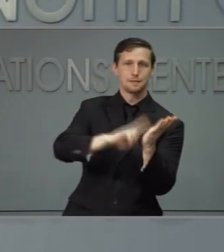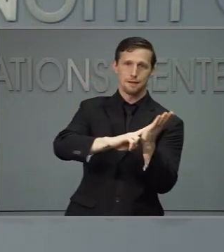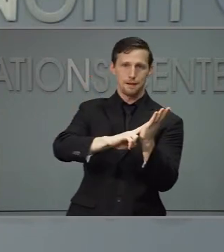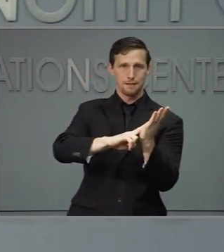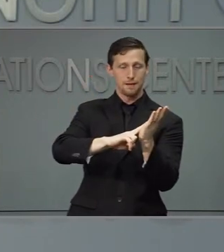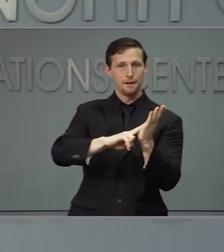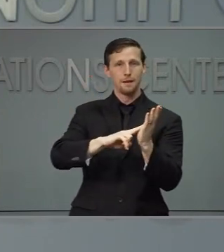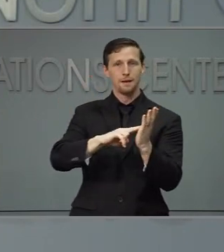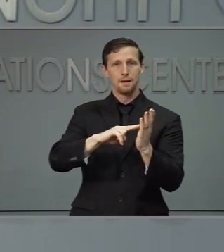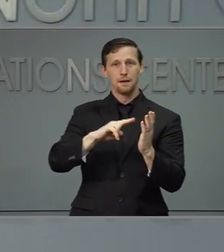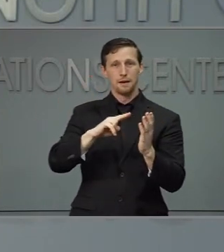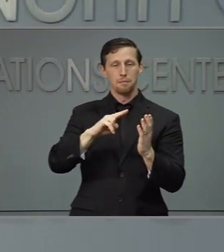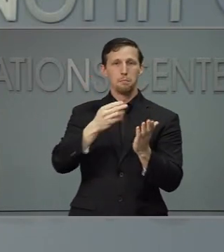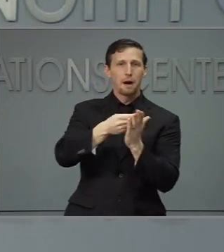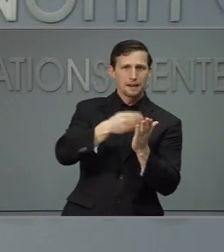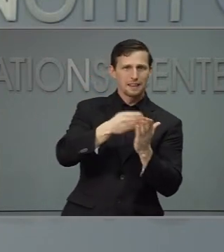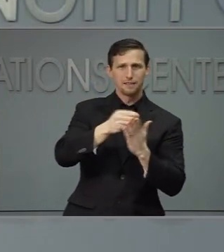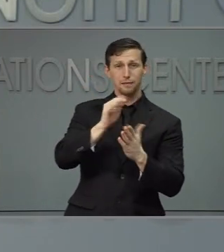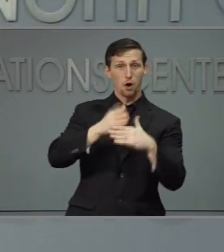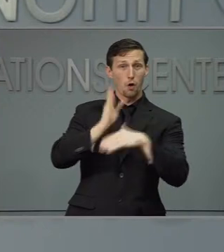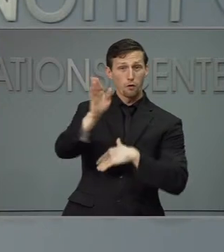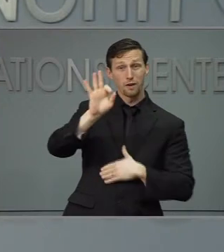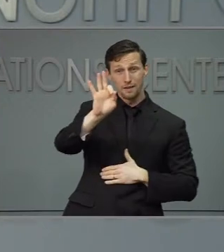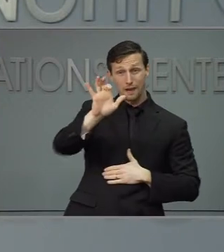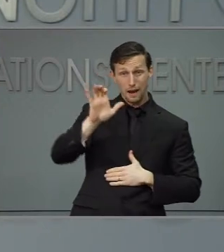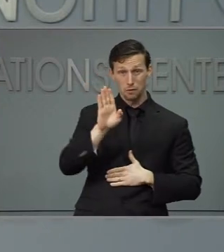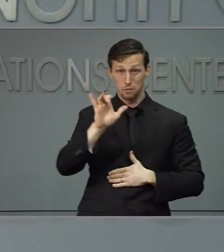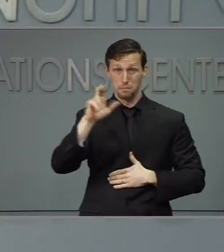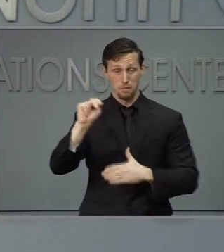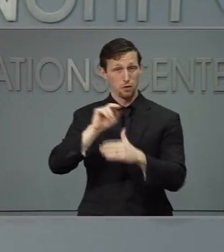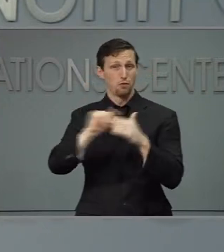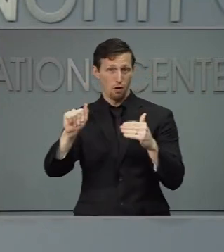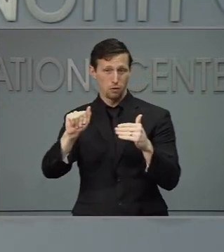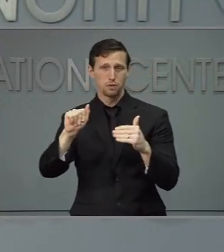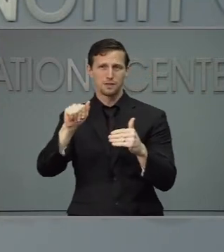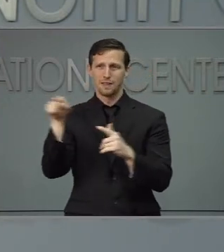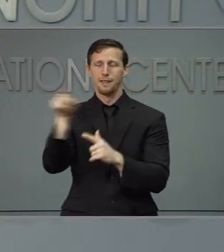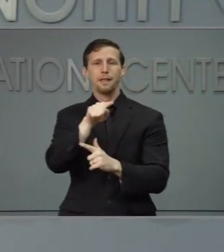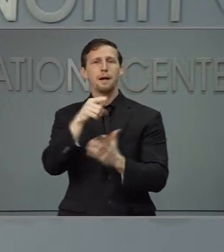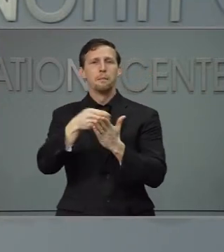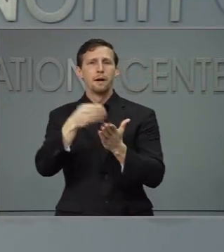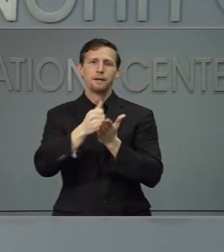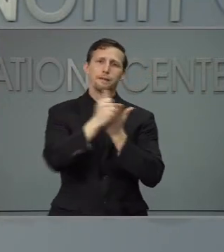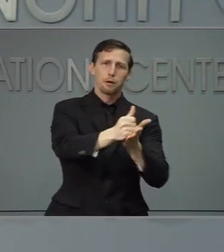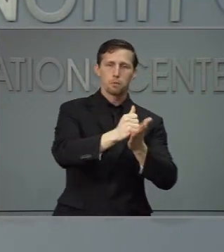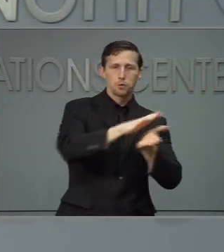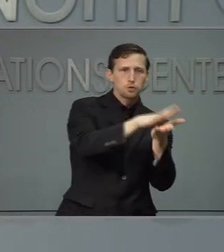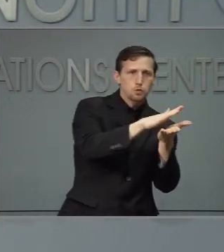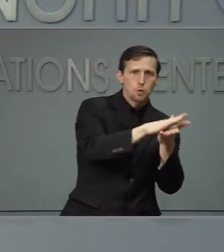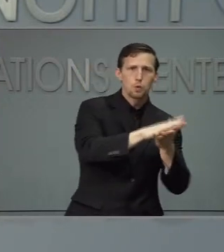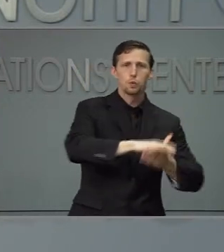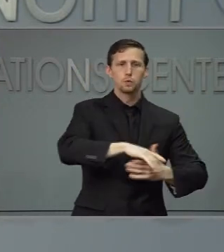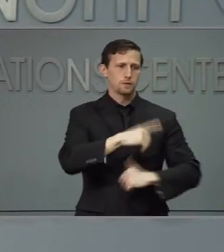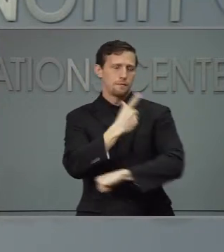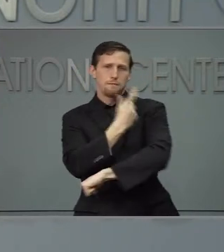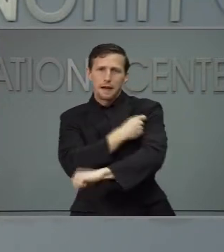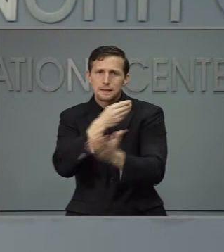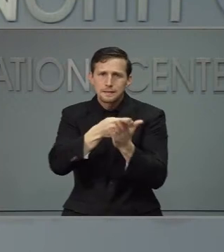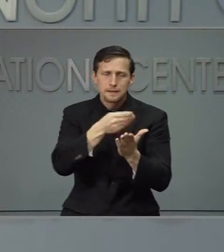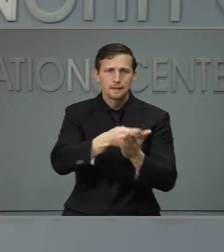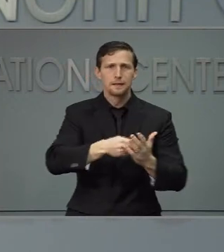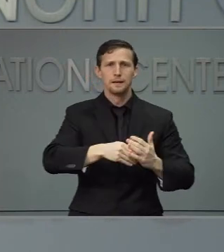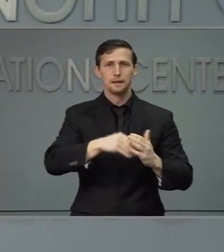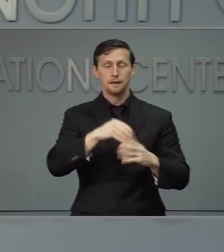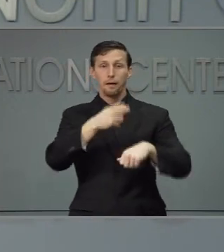vaccine distribution, schools, direct payments to individuals, help for small businesses and hospitals. It